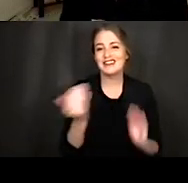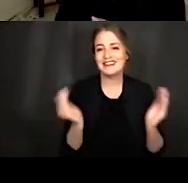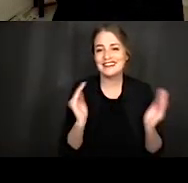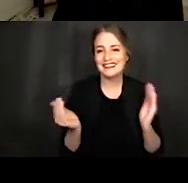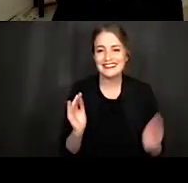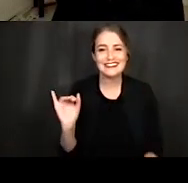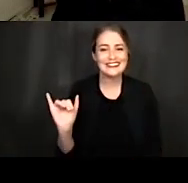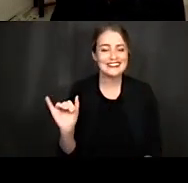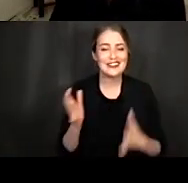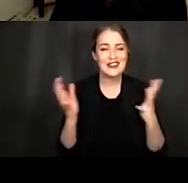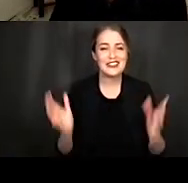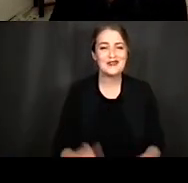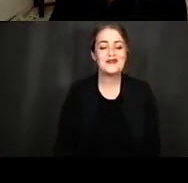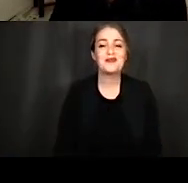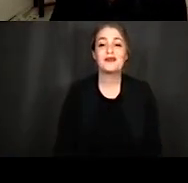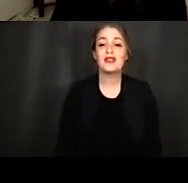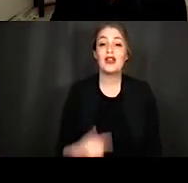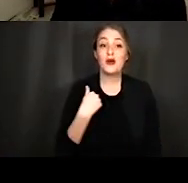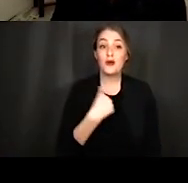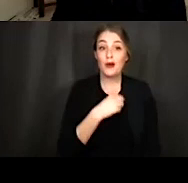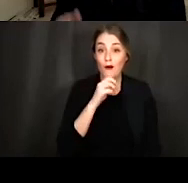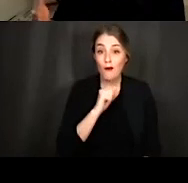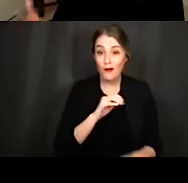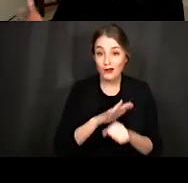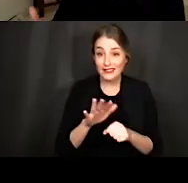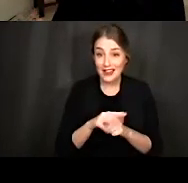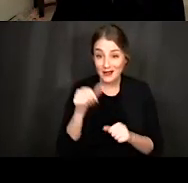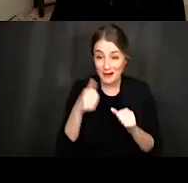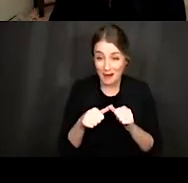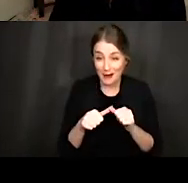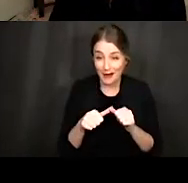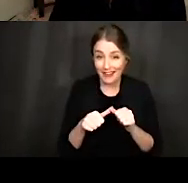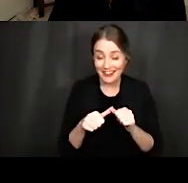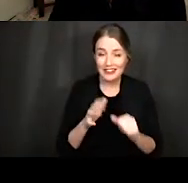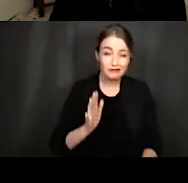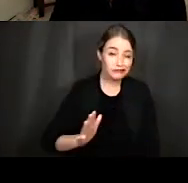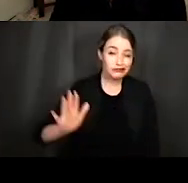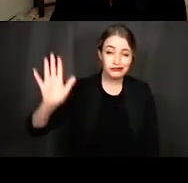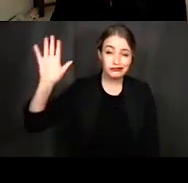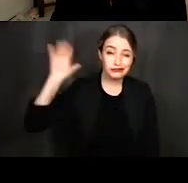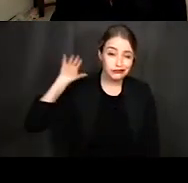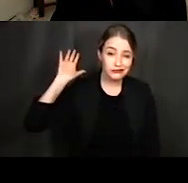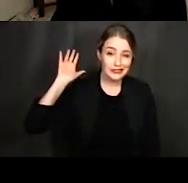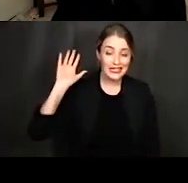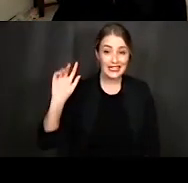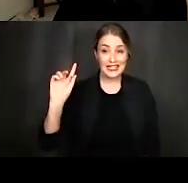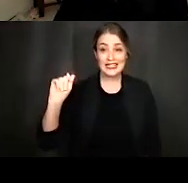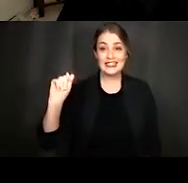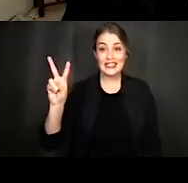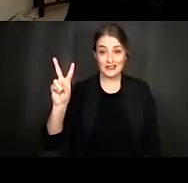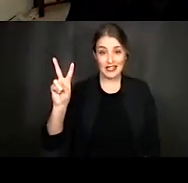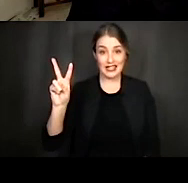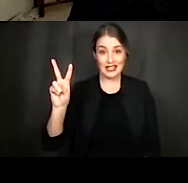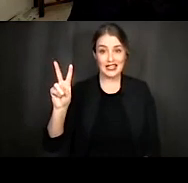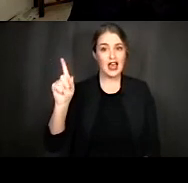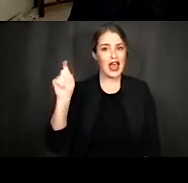for those of us who are old enough to remember, I want to take us back to the days when a television depended on having an